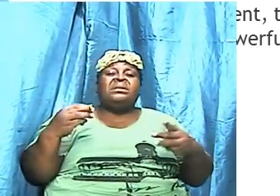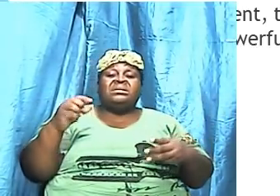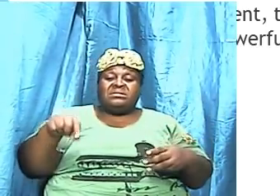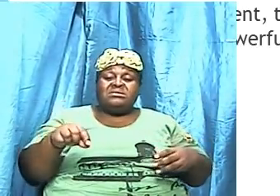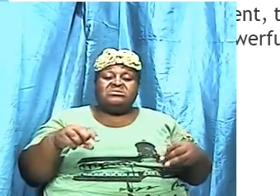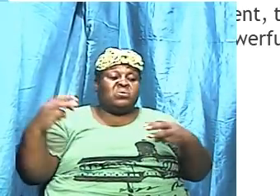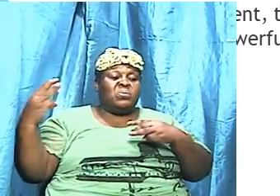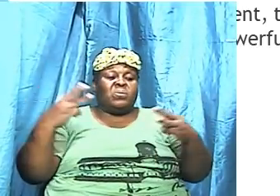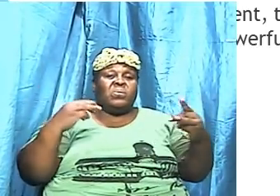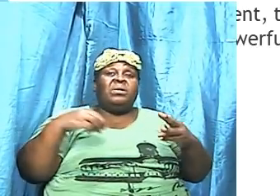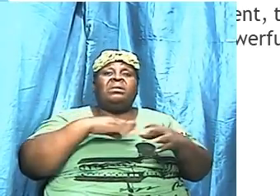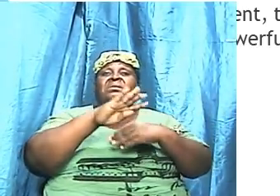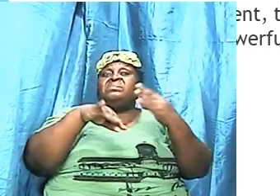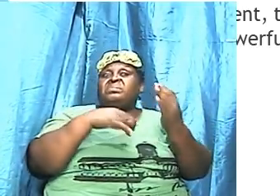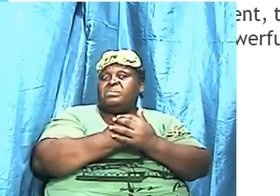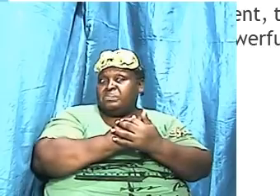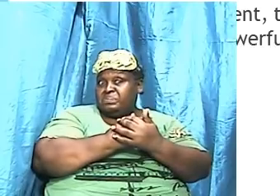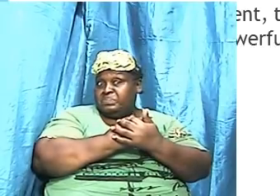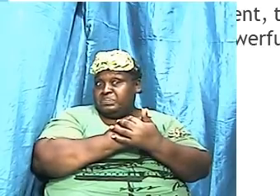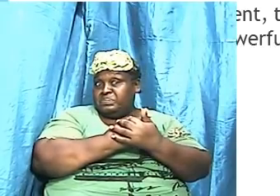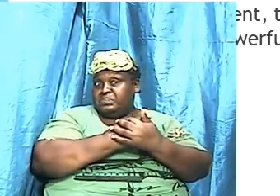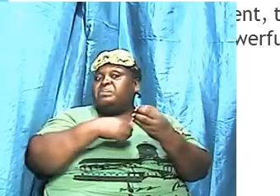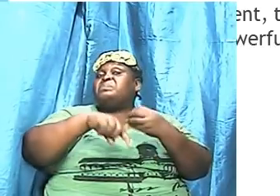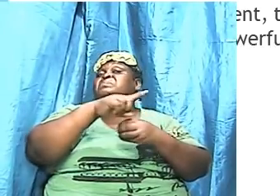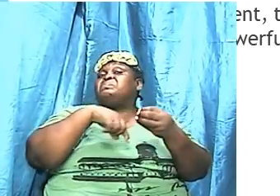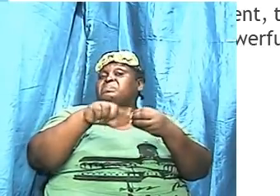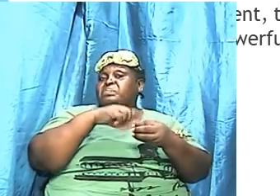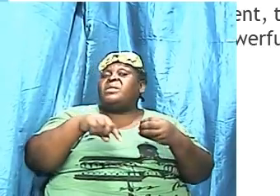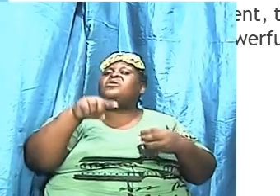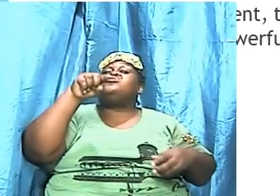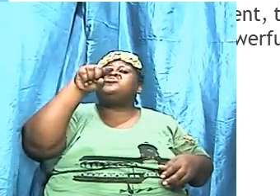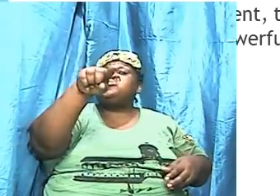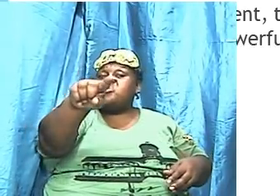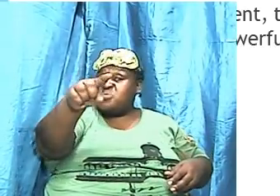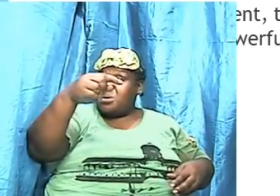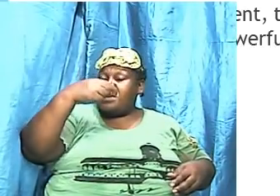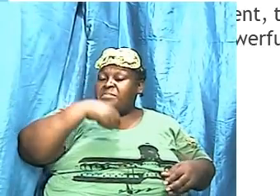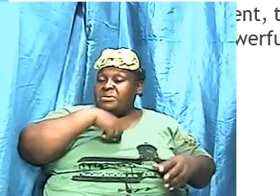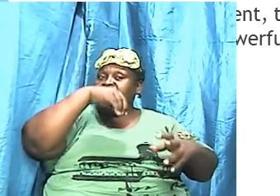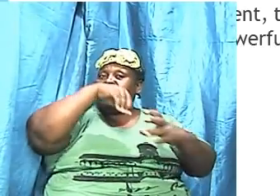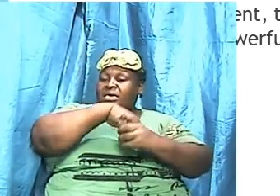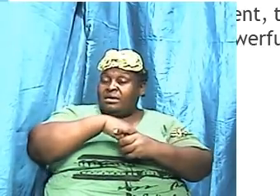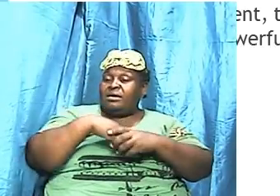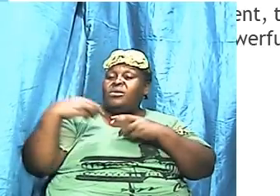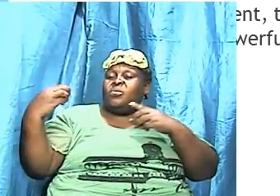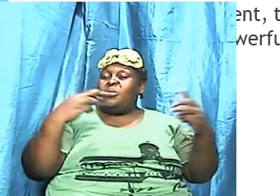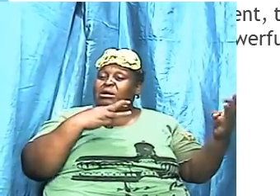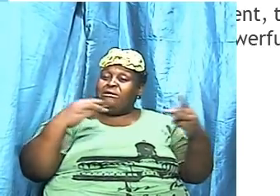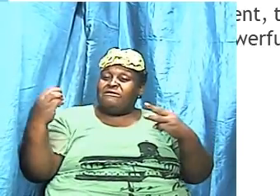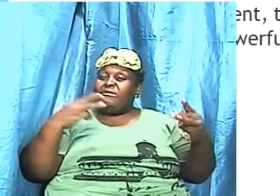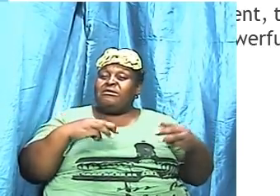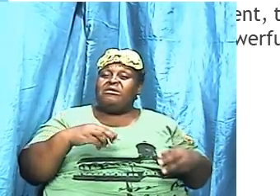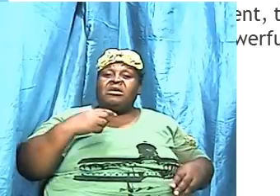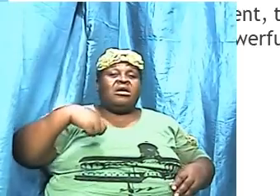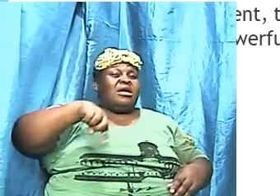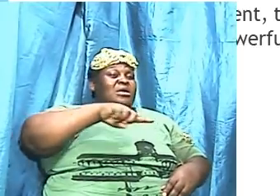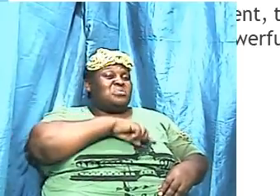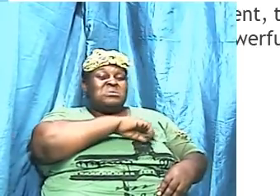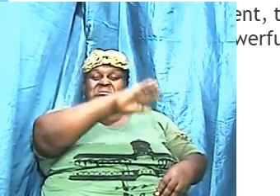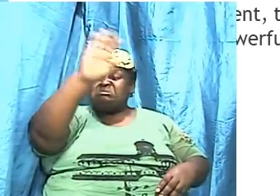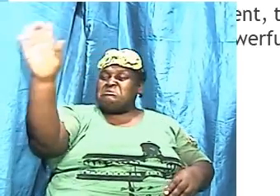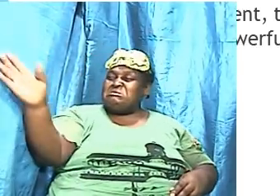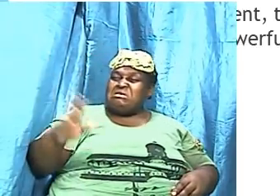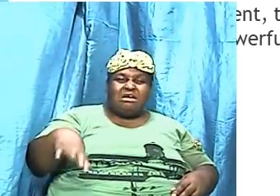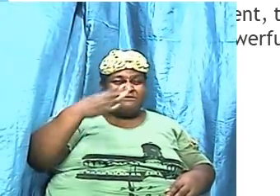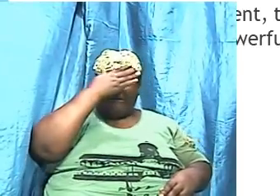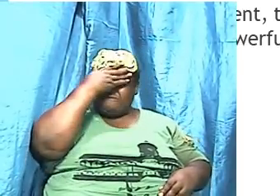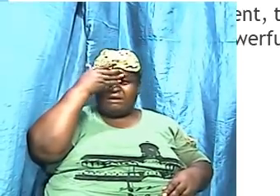about. You and I are in warfare and we must never, ever forget that.